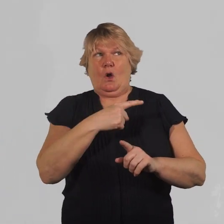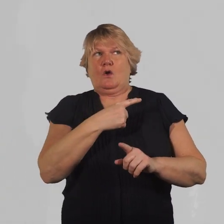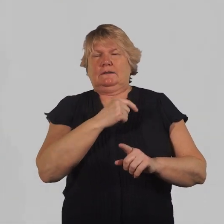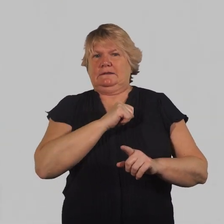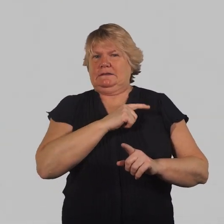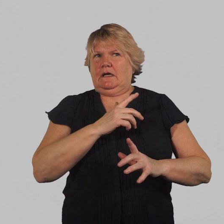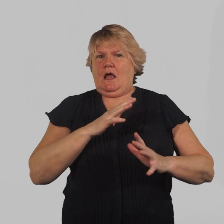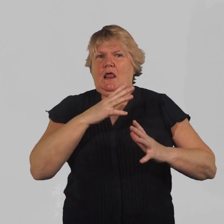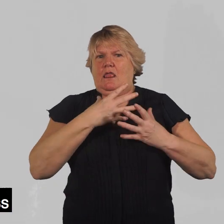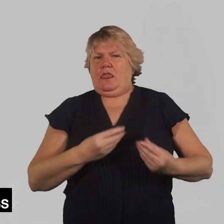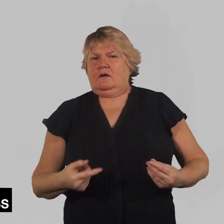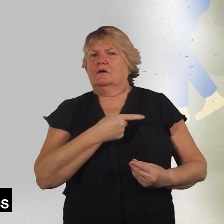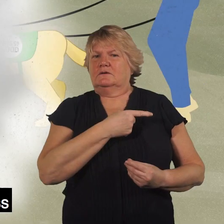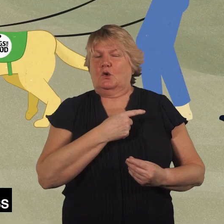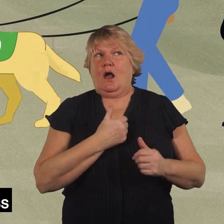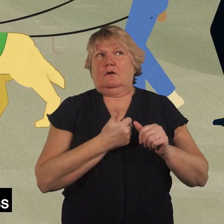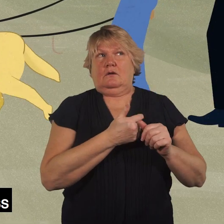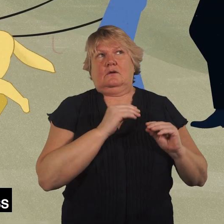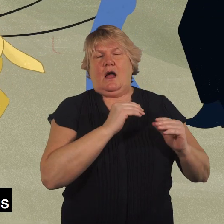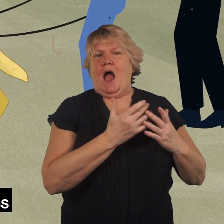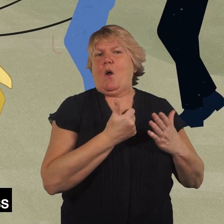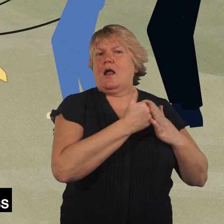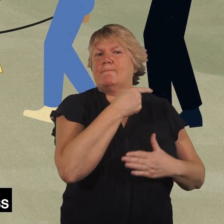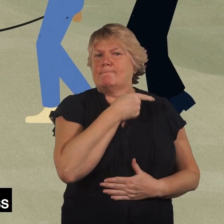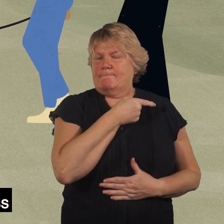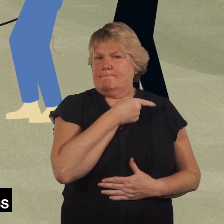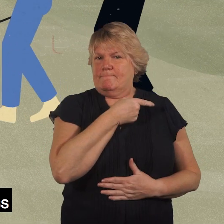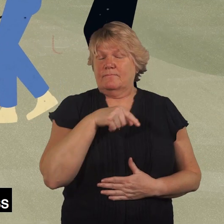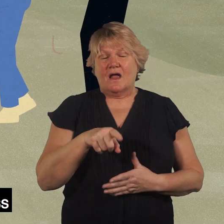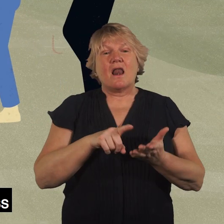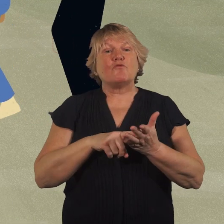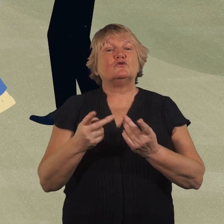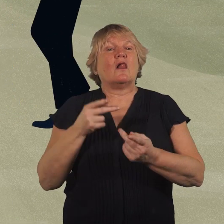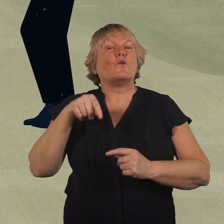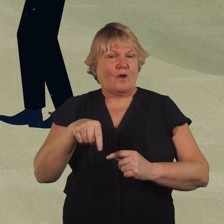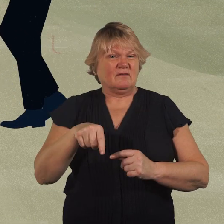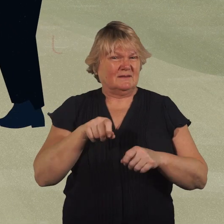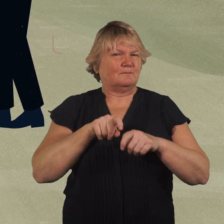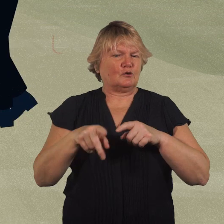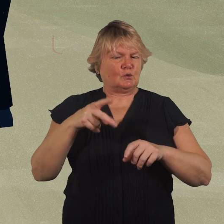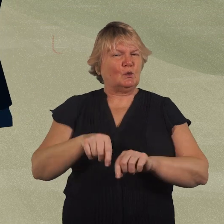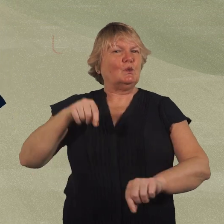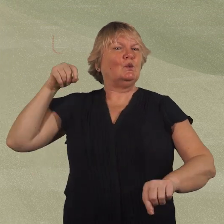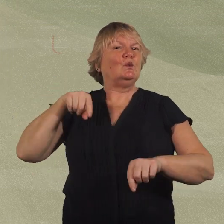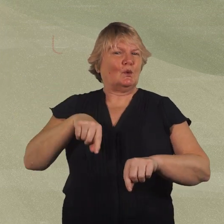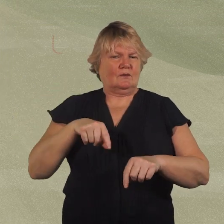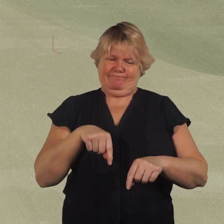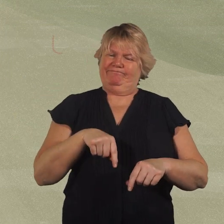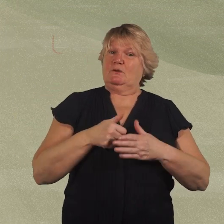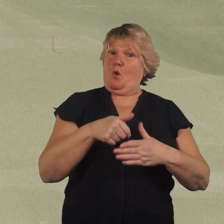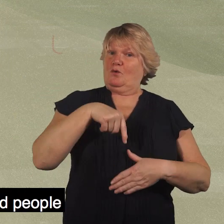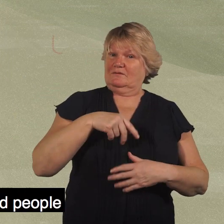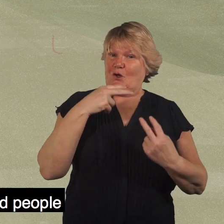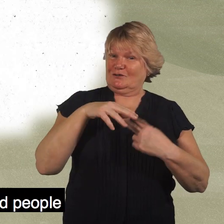and is trained to respond. This Labrador walks on a special two-handed harness alongside an autistic child and